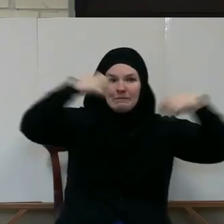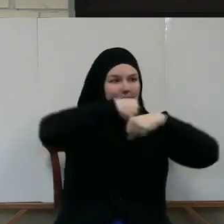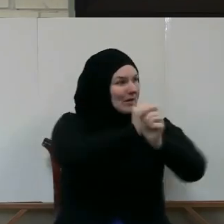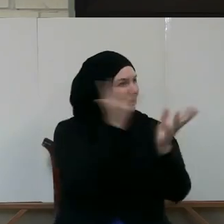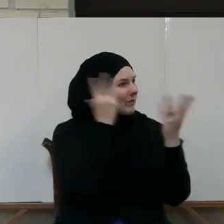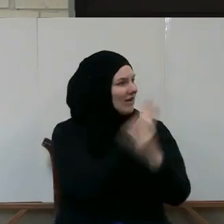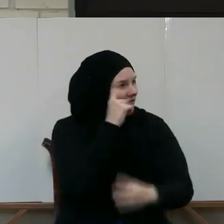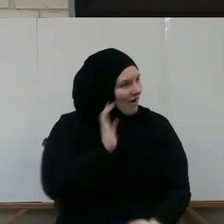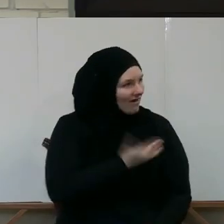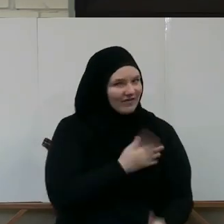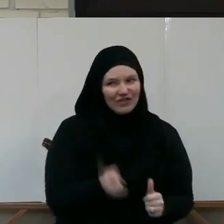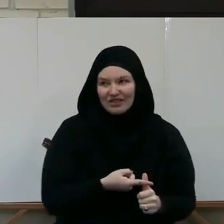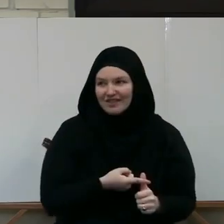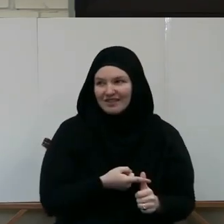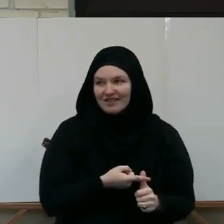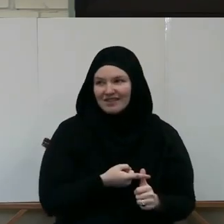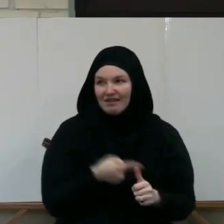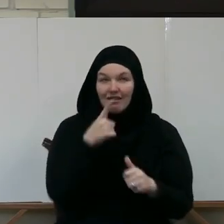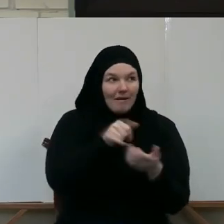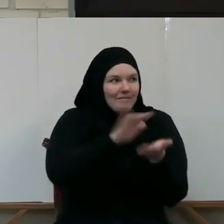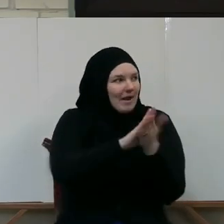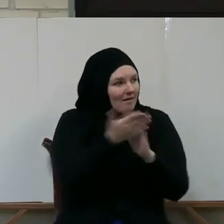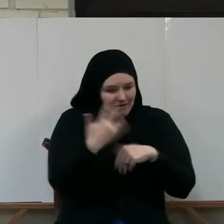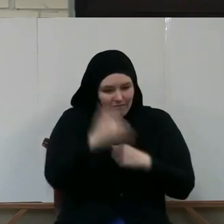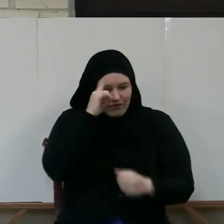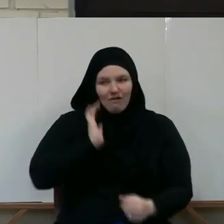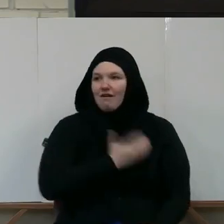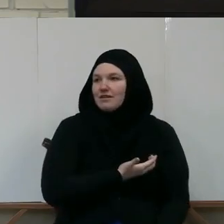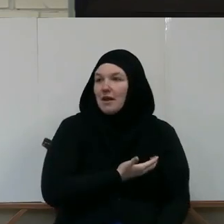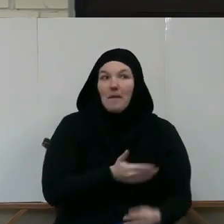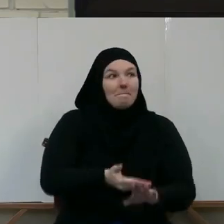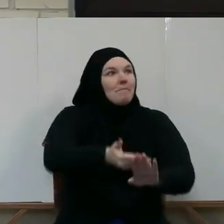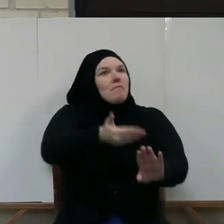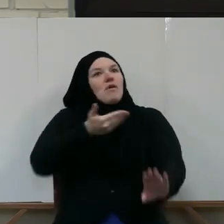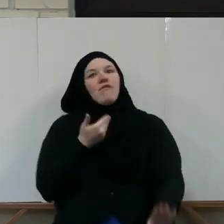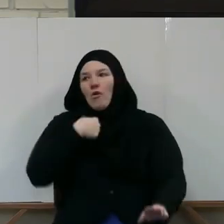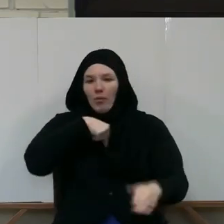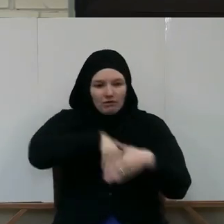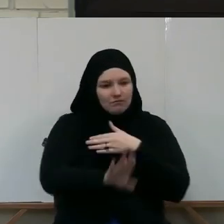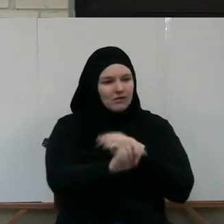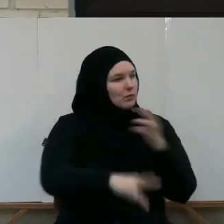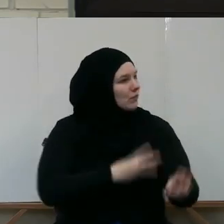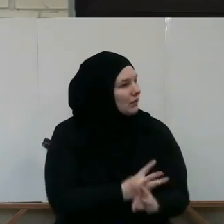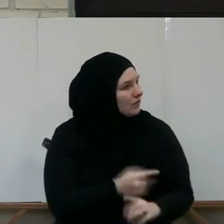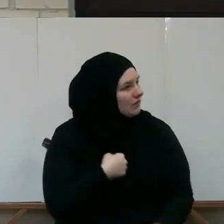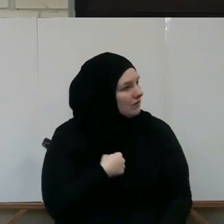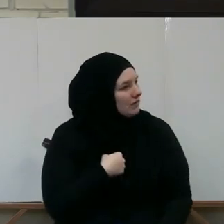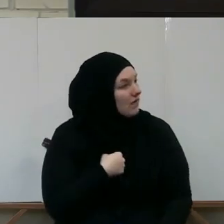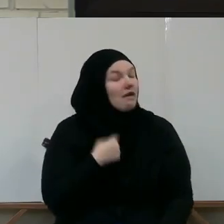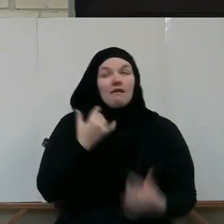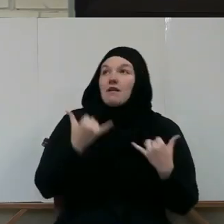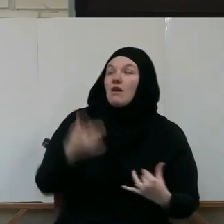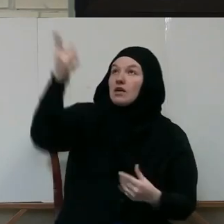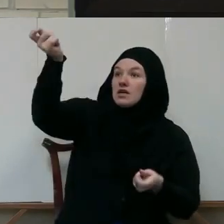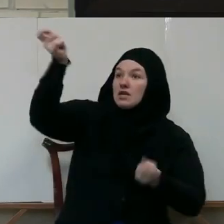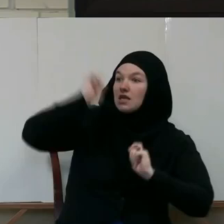handy and available for us. even before we existed. Now that he gave us